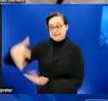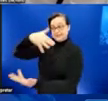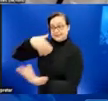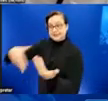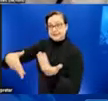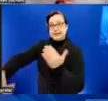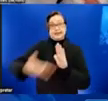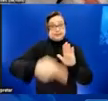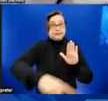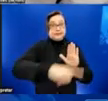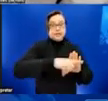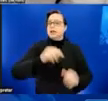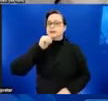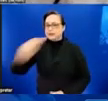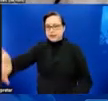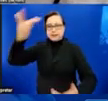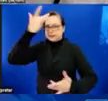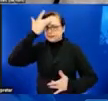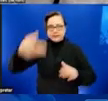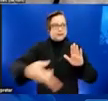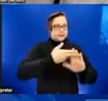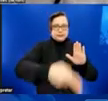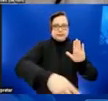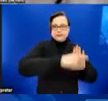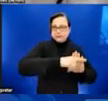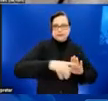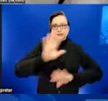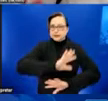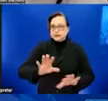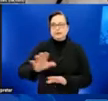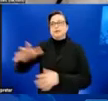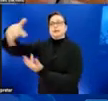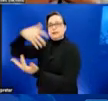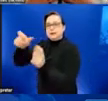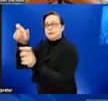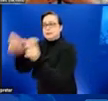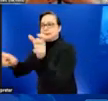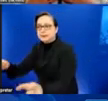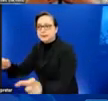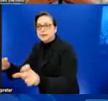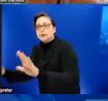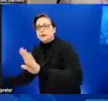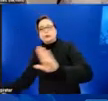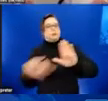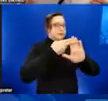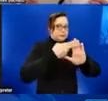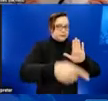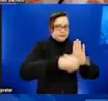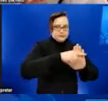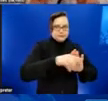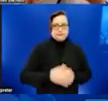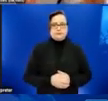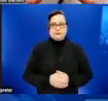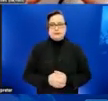disease. Thus, we treat those with particular diseases in a manner that separates us, the healthy,